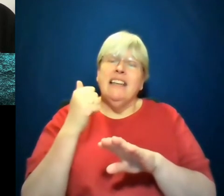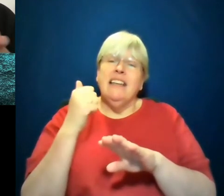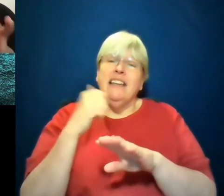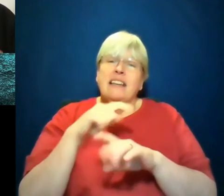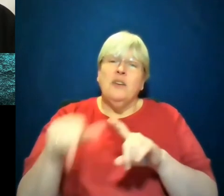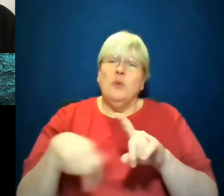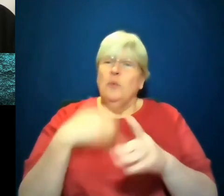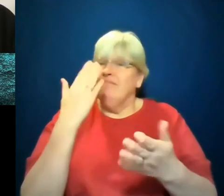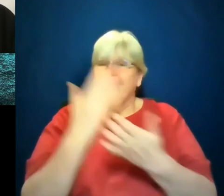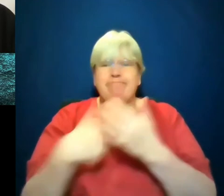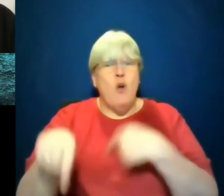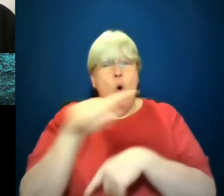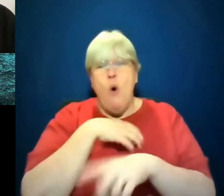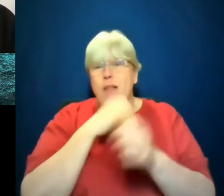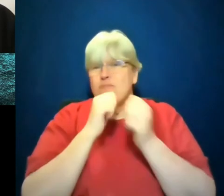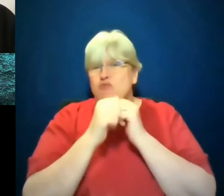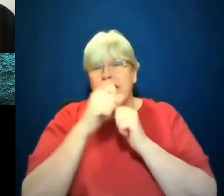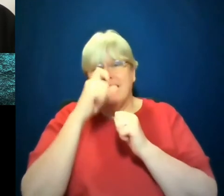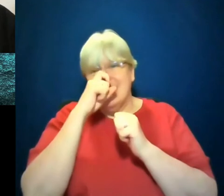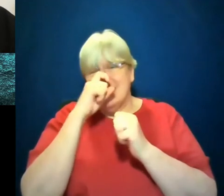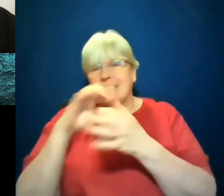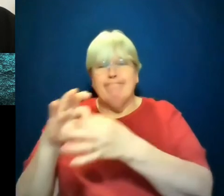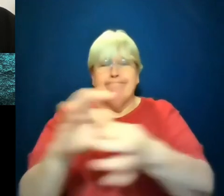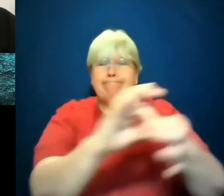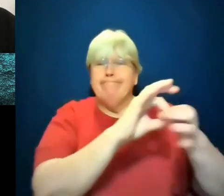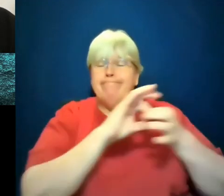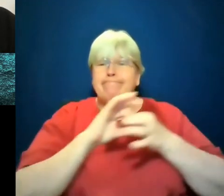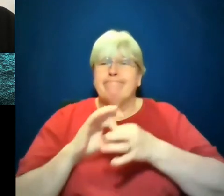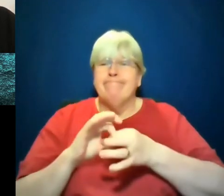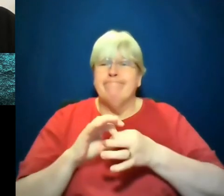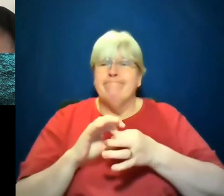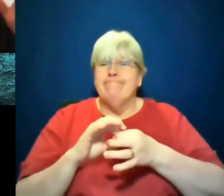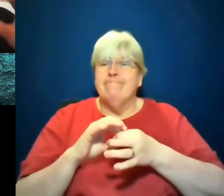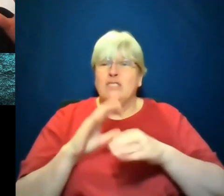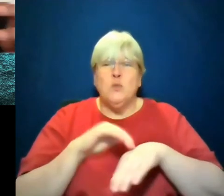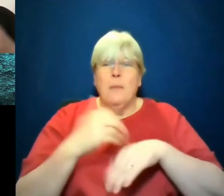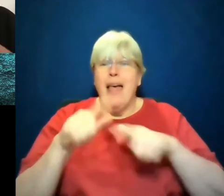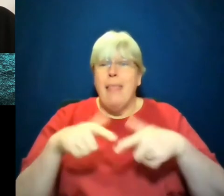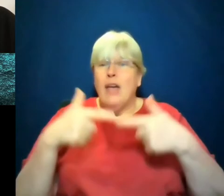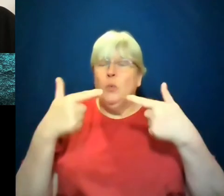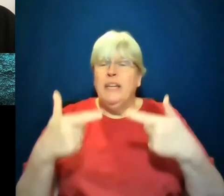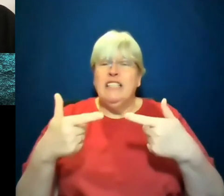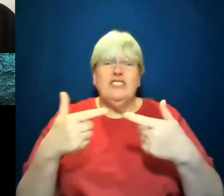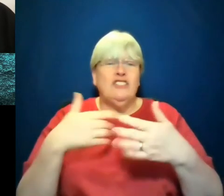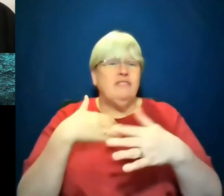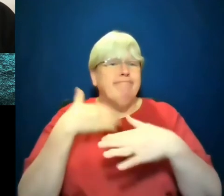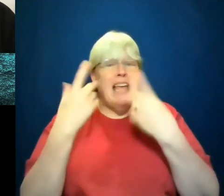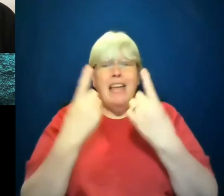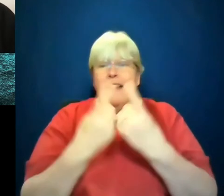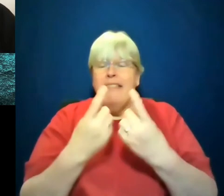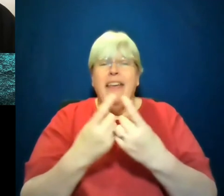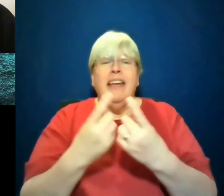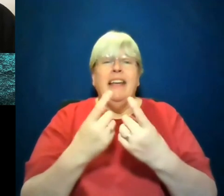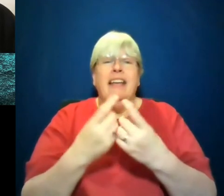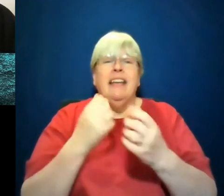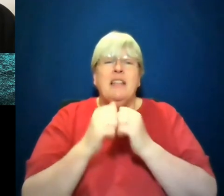sisters. We are all connected beyond language, beyond, um, but, but part of being in that brotherhood means I